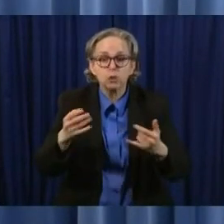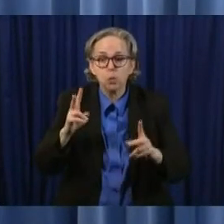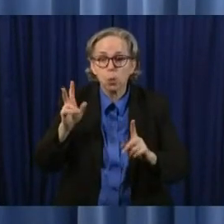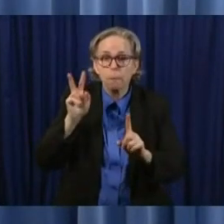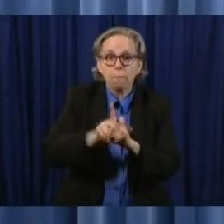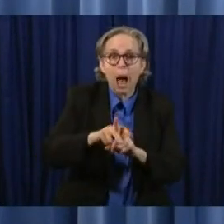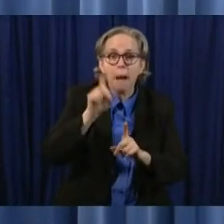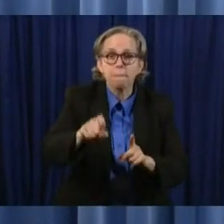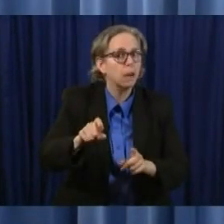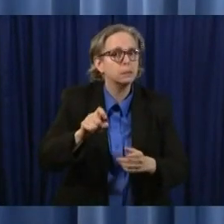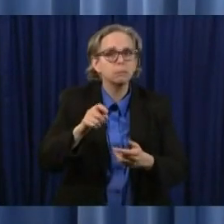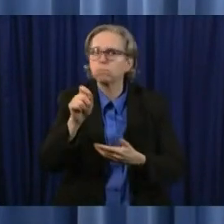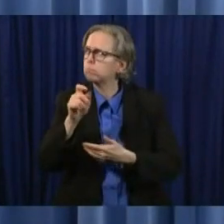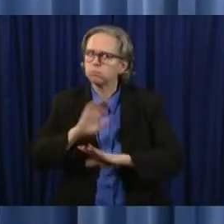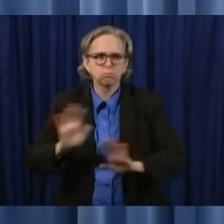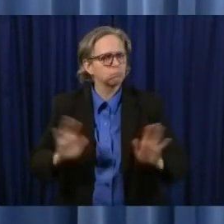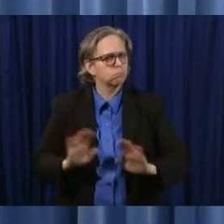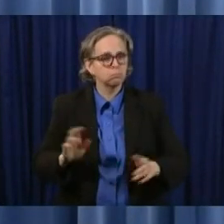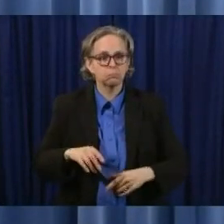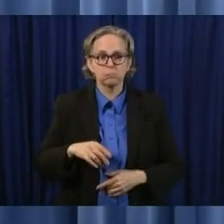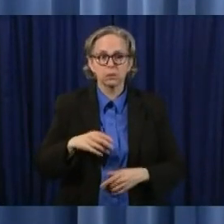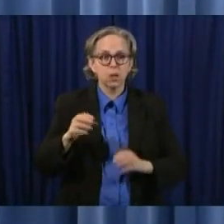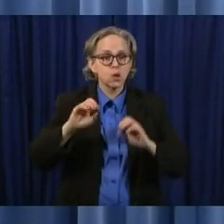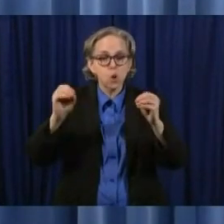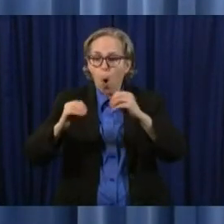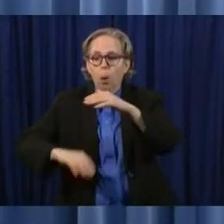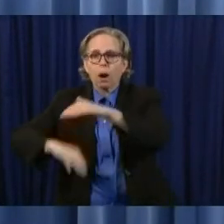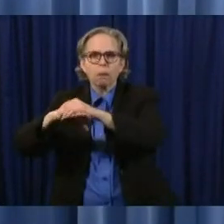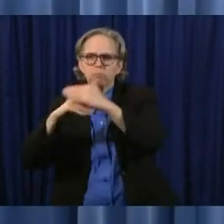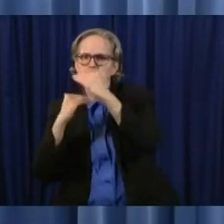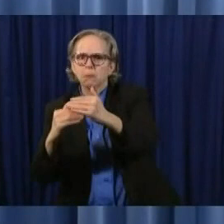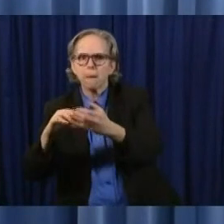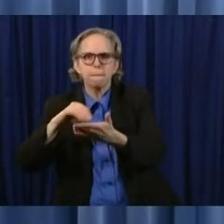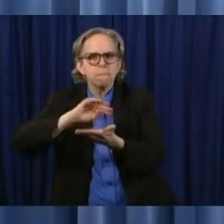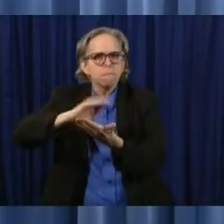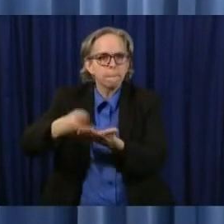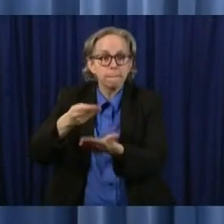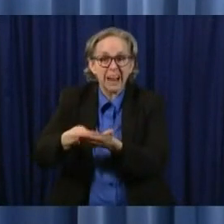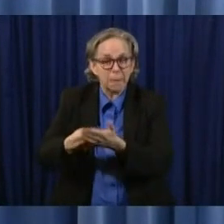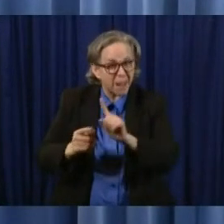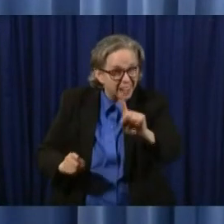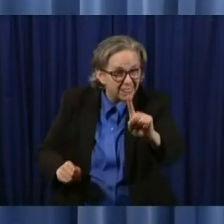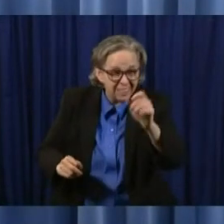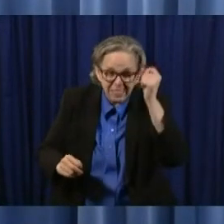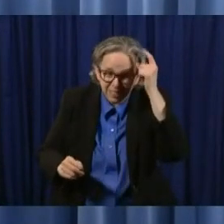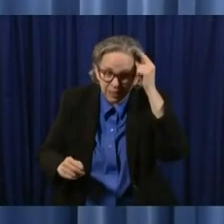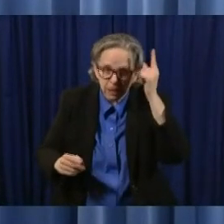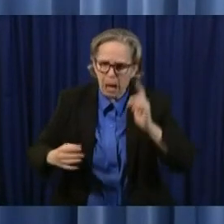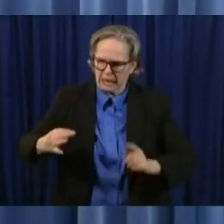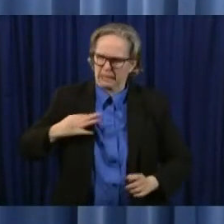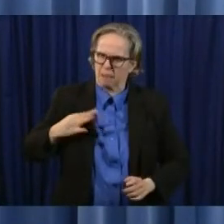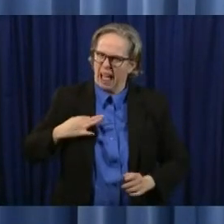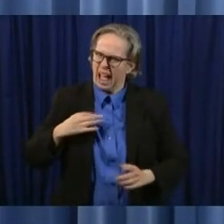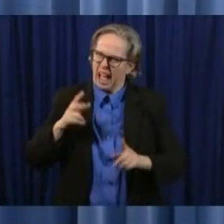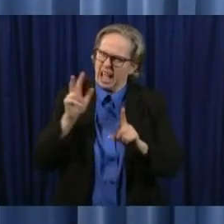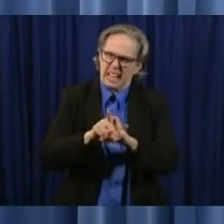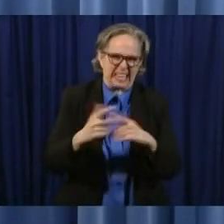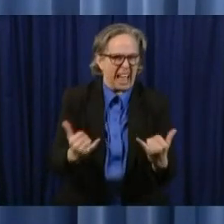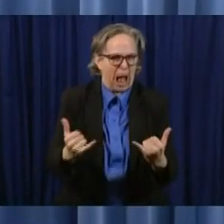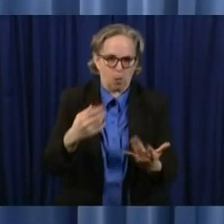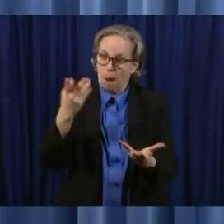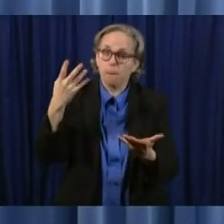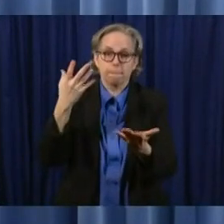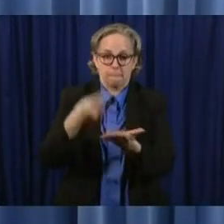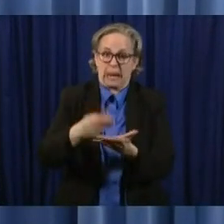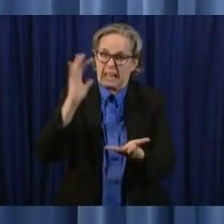that agencies apply as soon as possible as this money may run out for more information please visit O